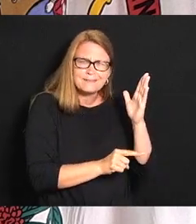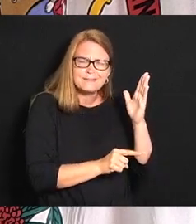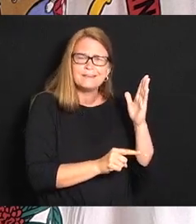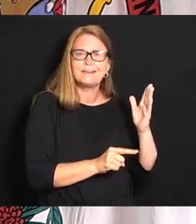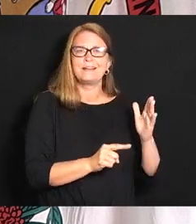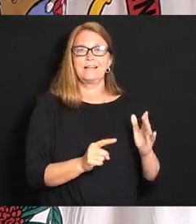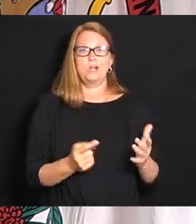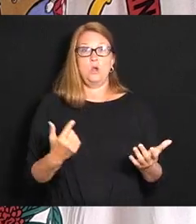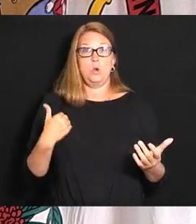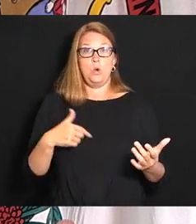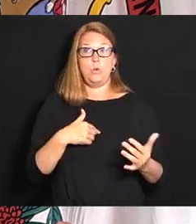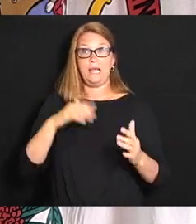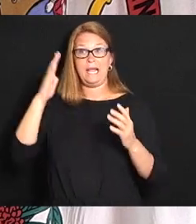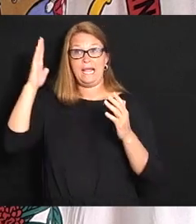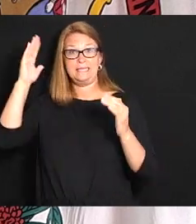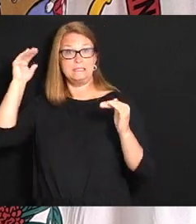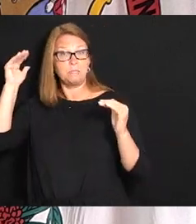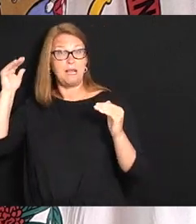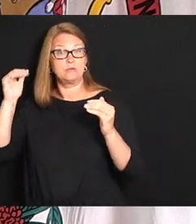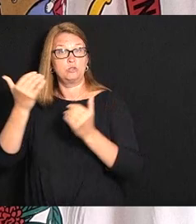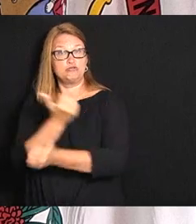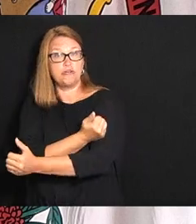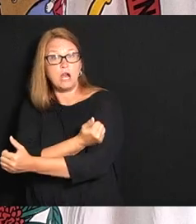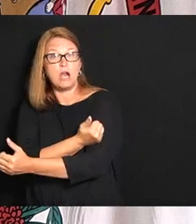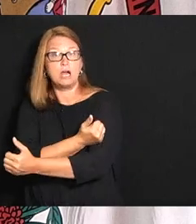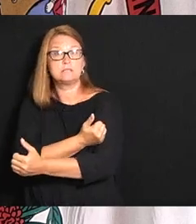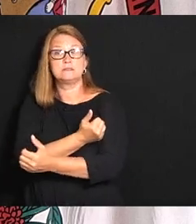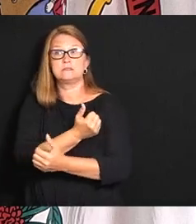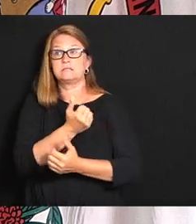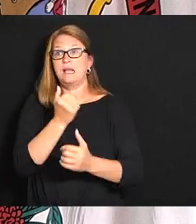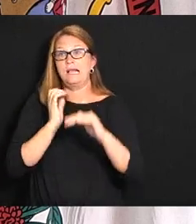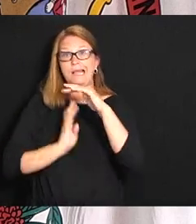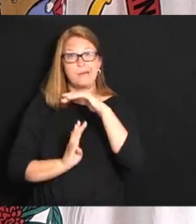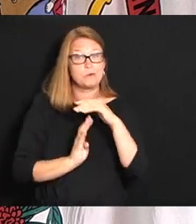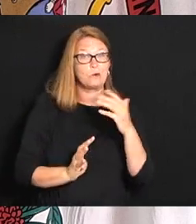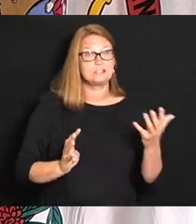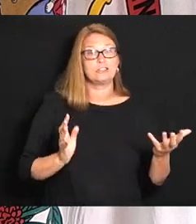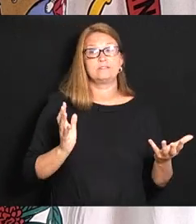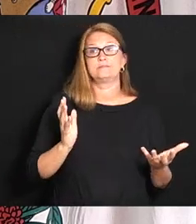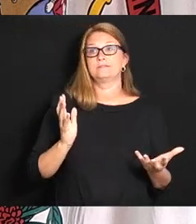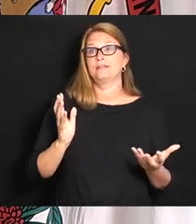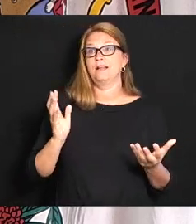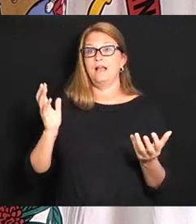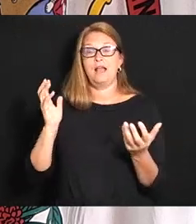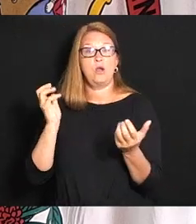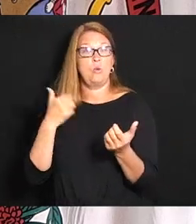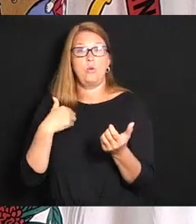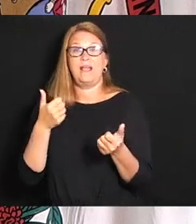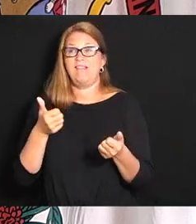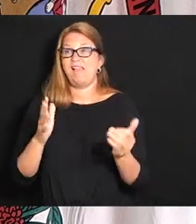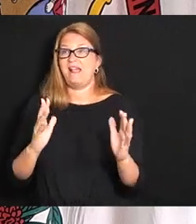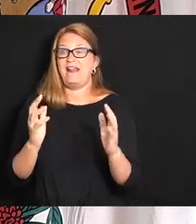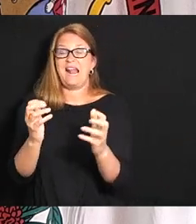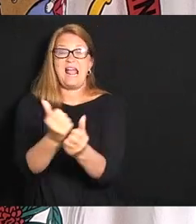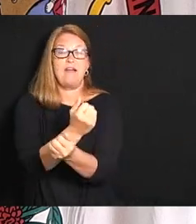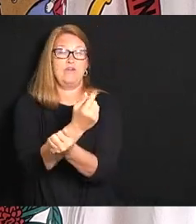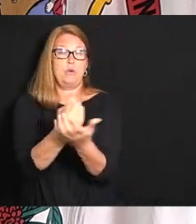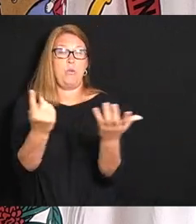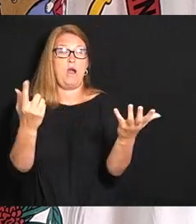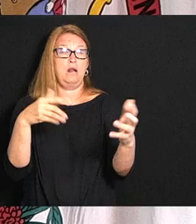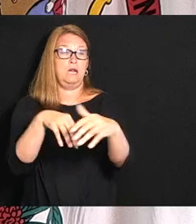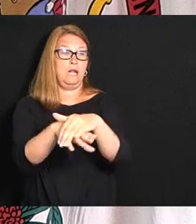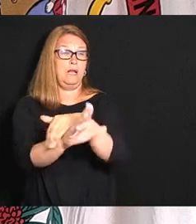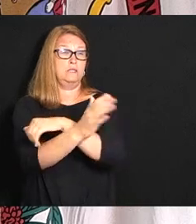that with the drug situation with the border situation just letting anybody and everybody into our country